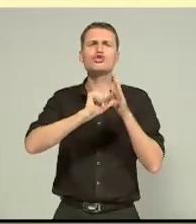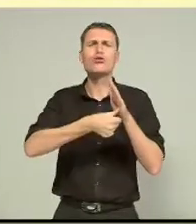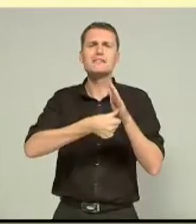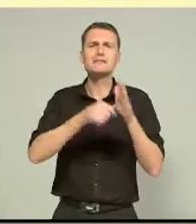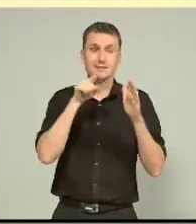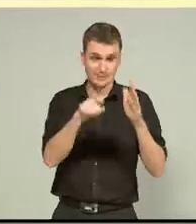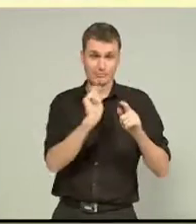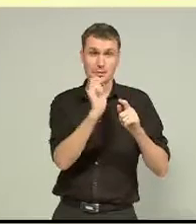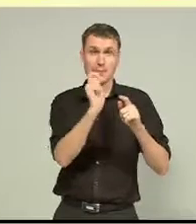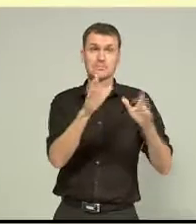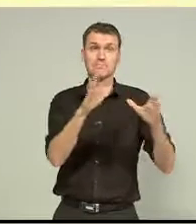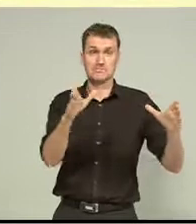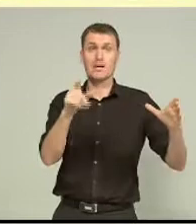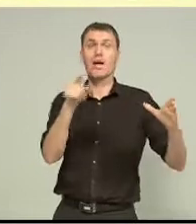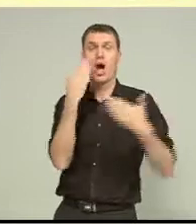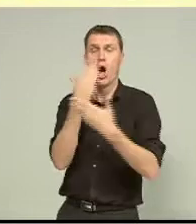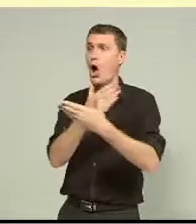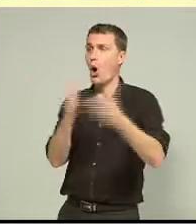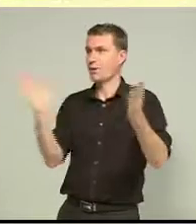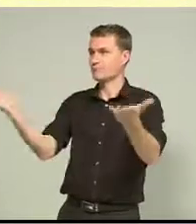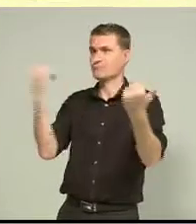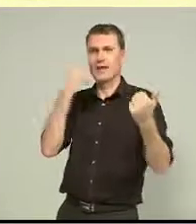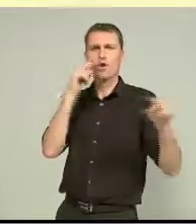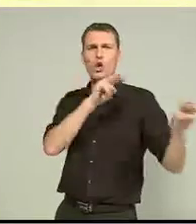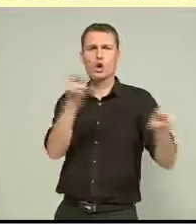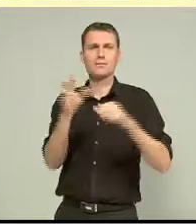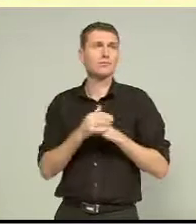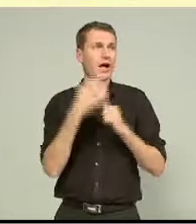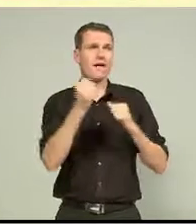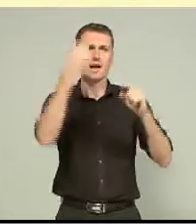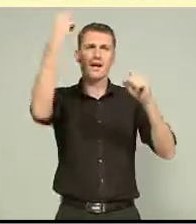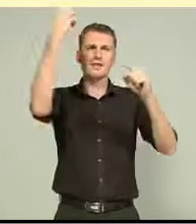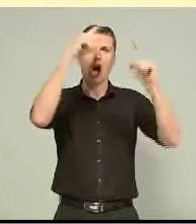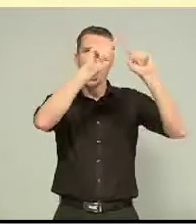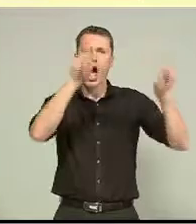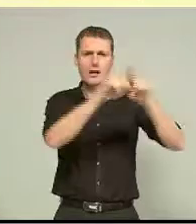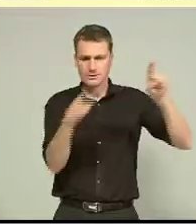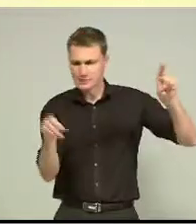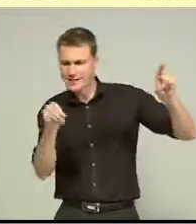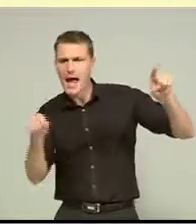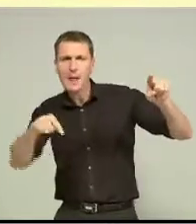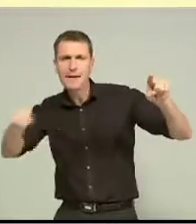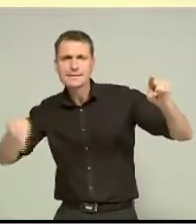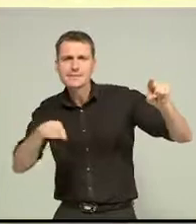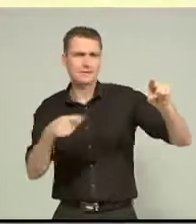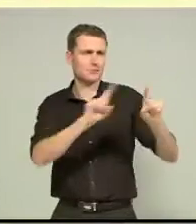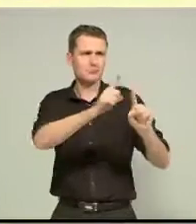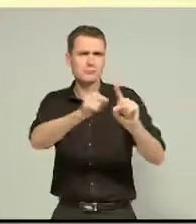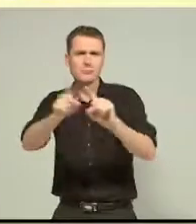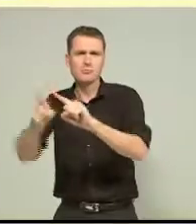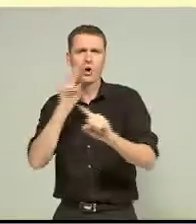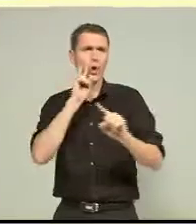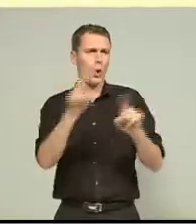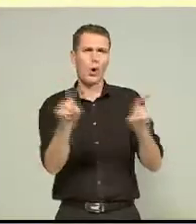doors this week. From skylight to sandpit, the show home looks to be the perfect house. Built by Southern